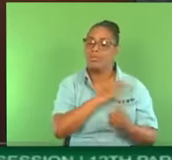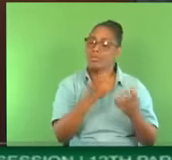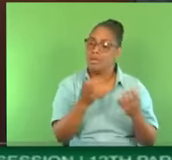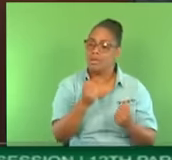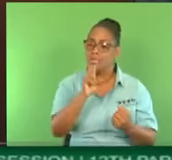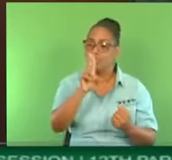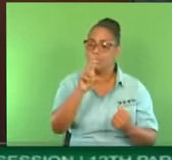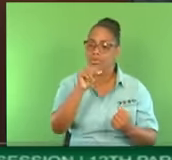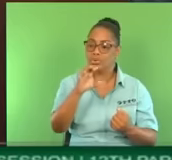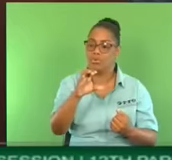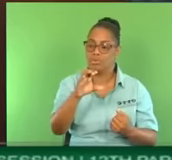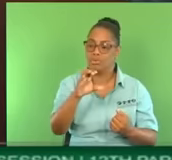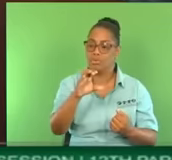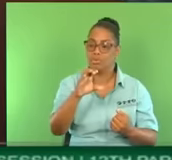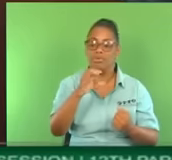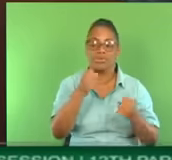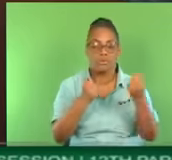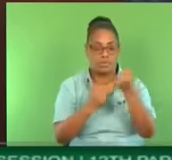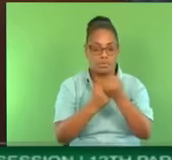Congress stands with them.